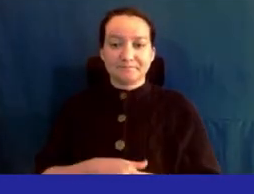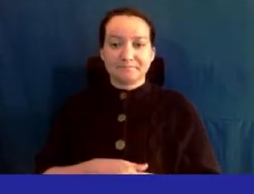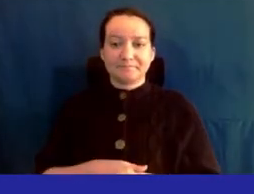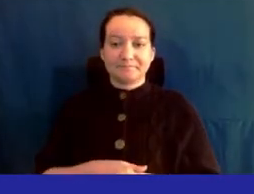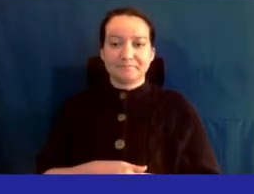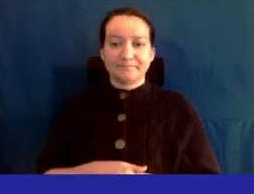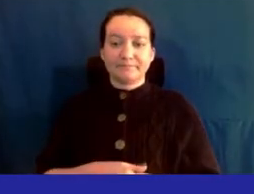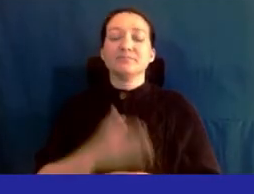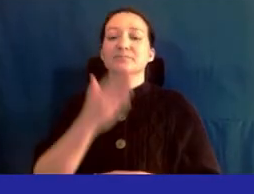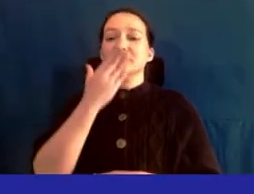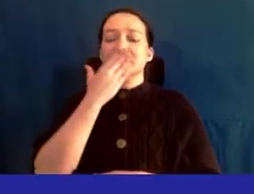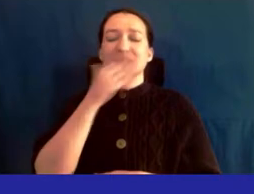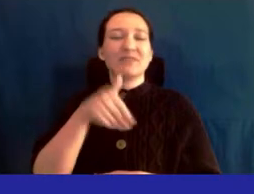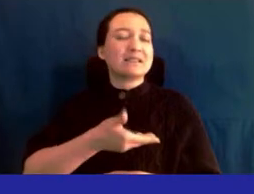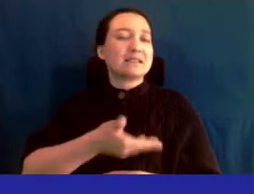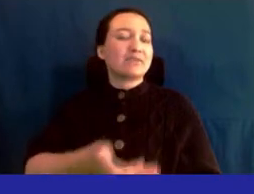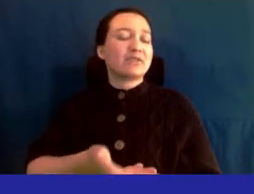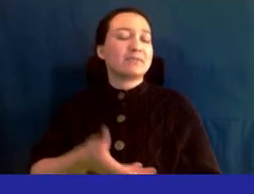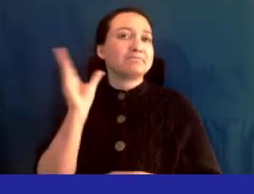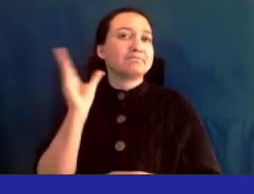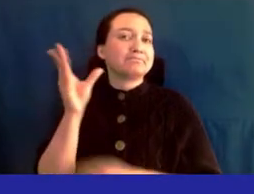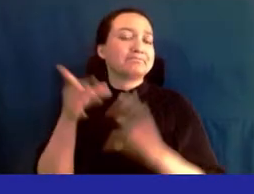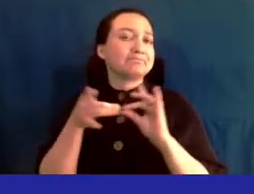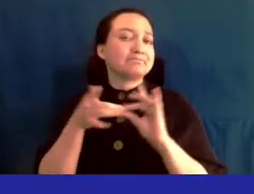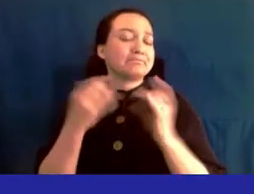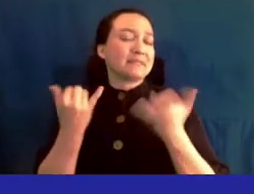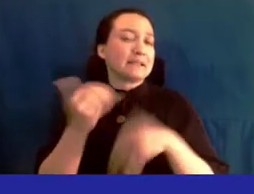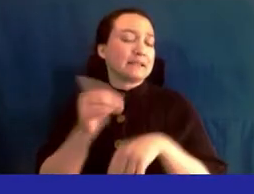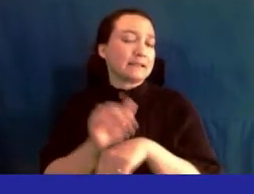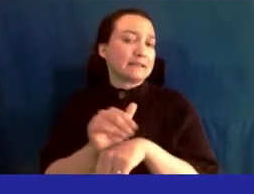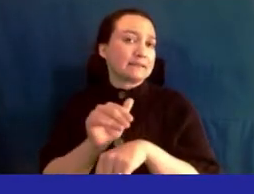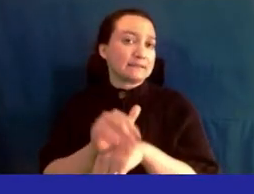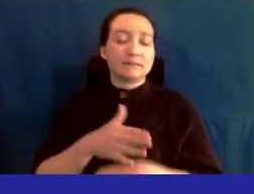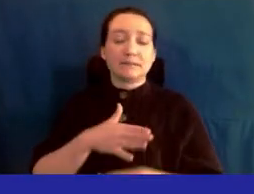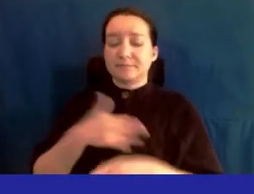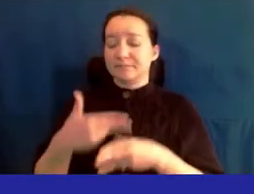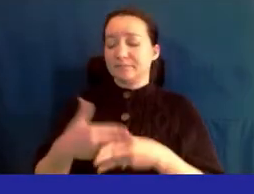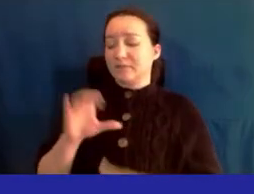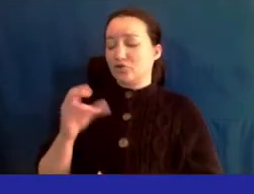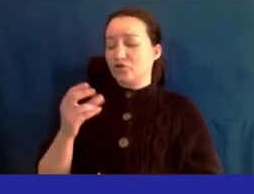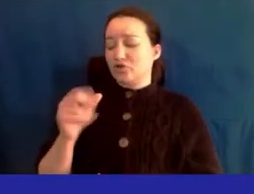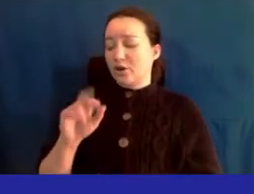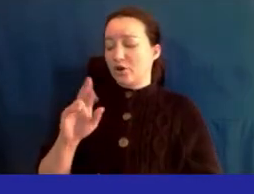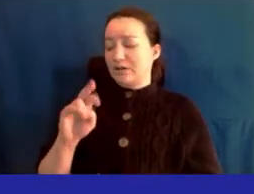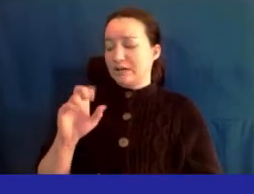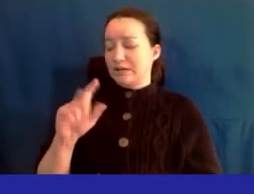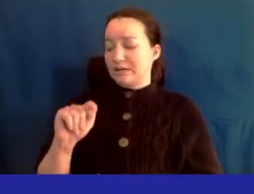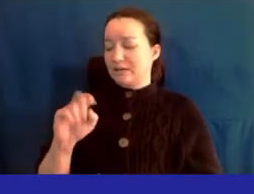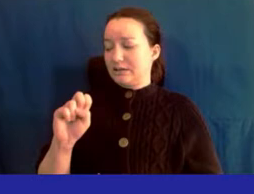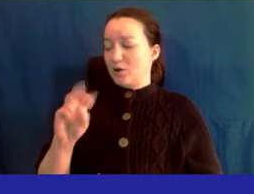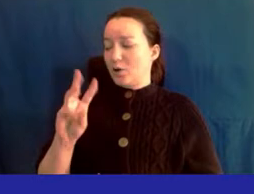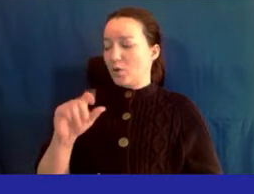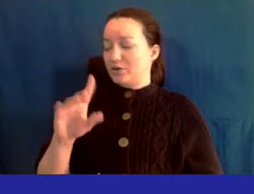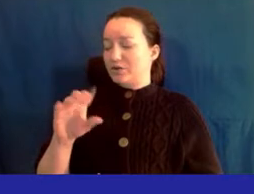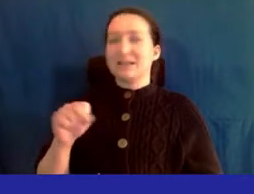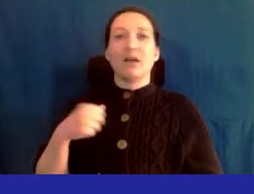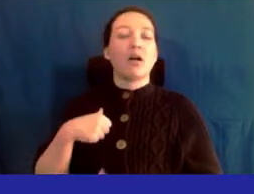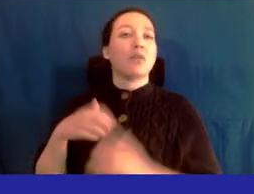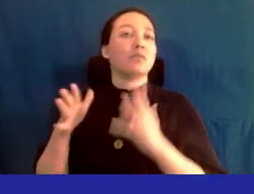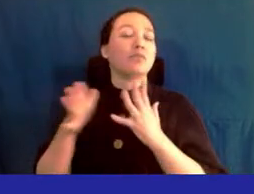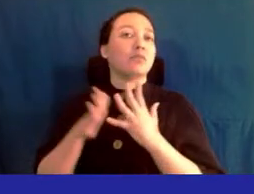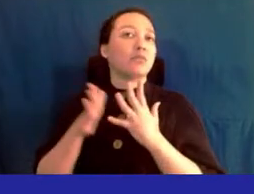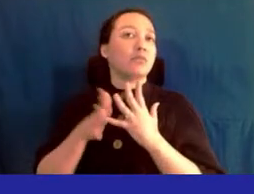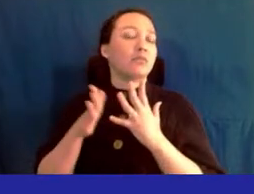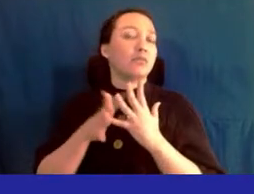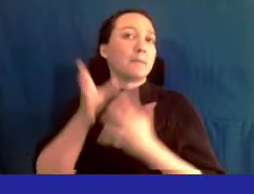thank you for this invitation to speak this evening my name is chernet walters and i am a grade eight parent at queen's